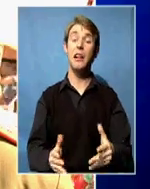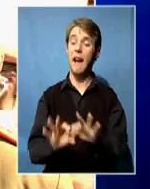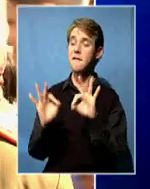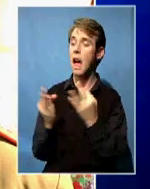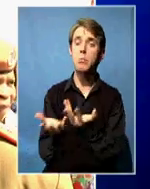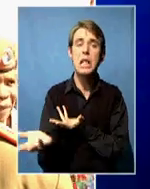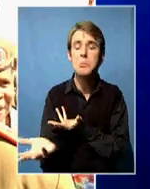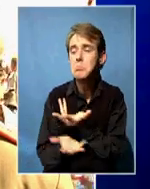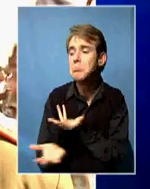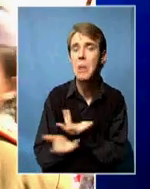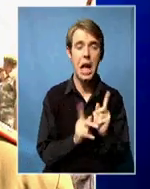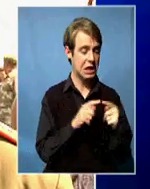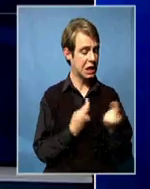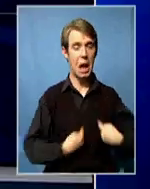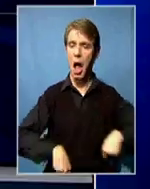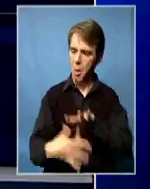teams engaging with them.